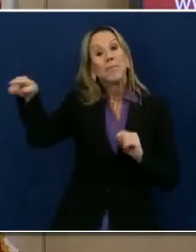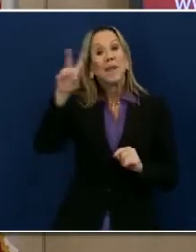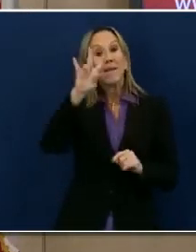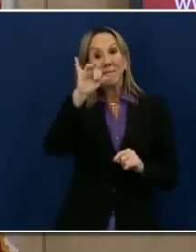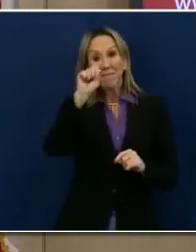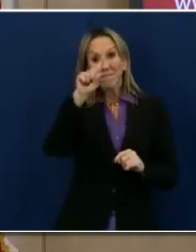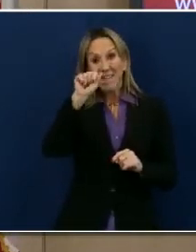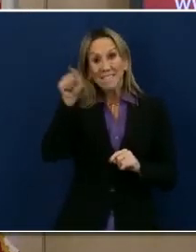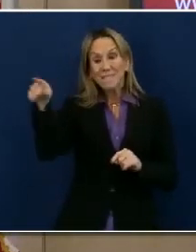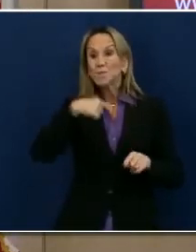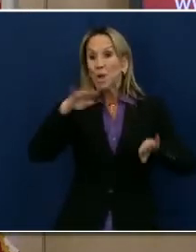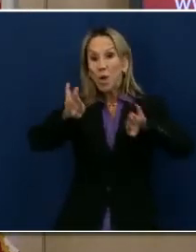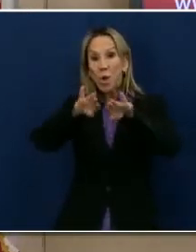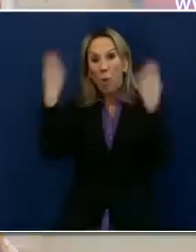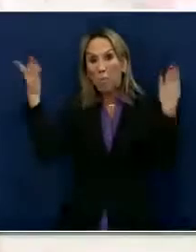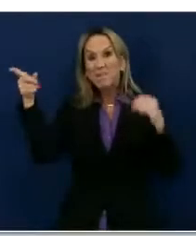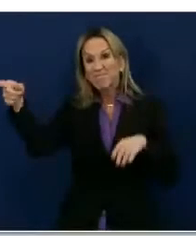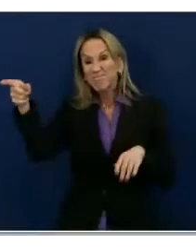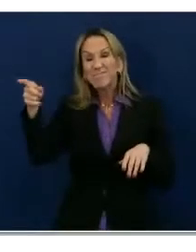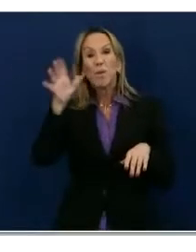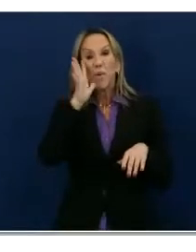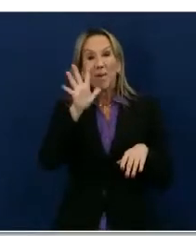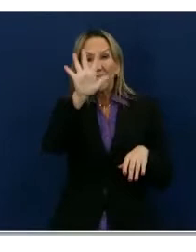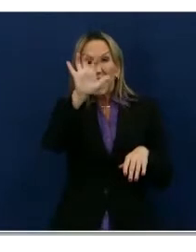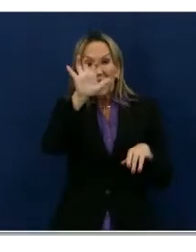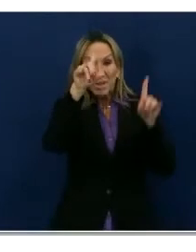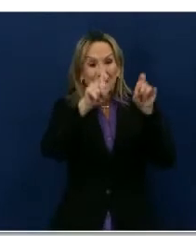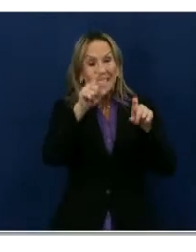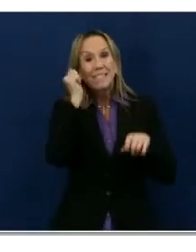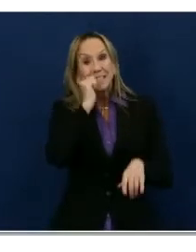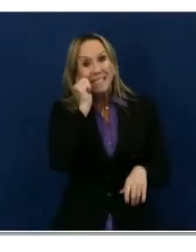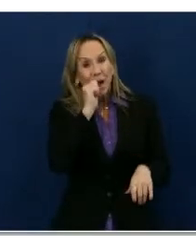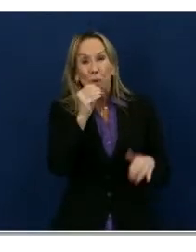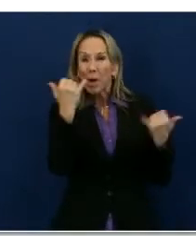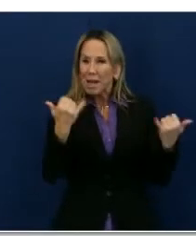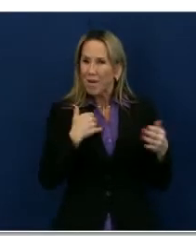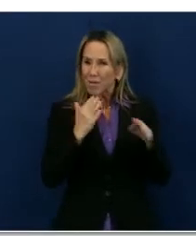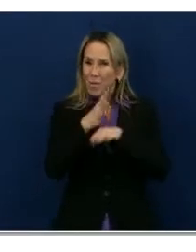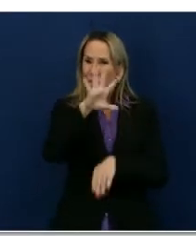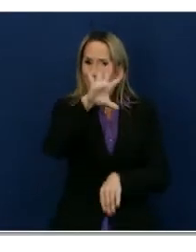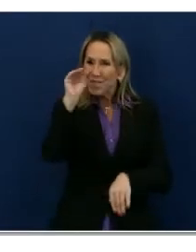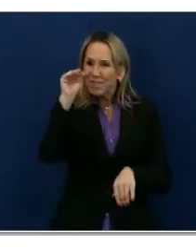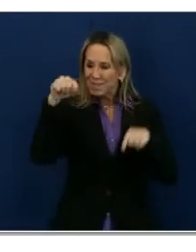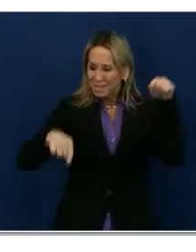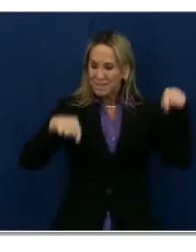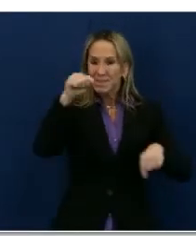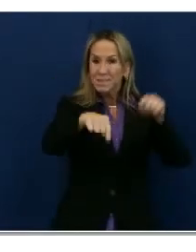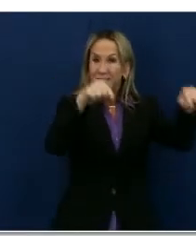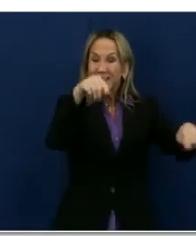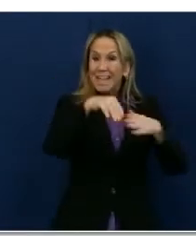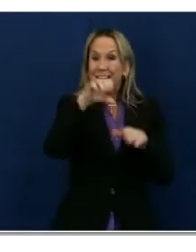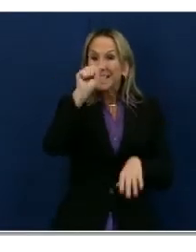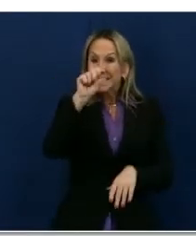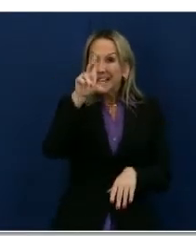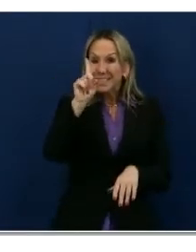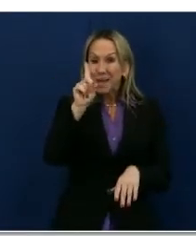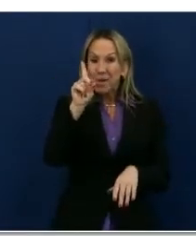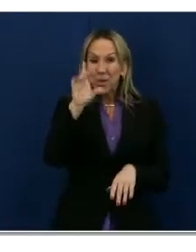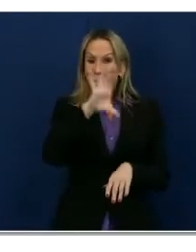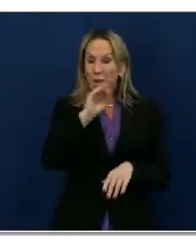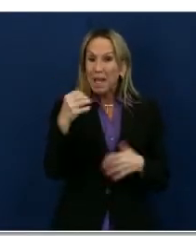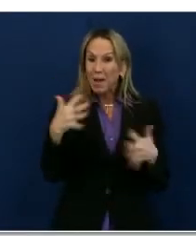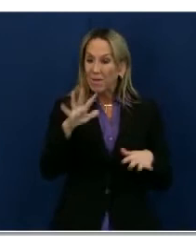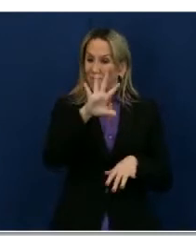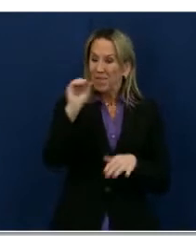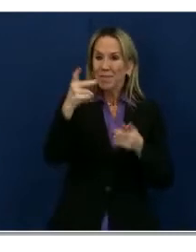to test up to 500 people daily. This now, we have now more than 50 sites across the county. This new North County site